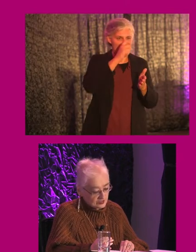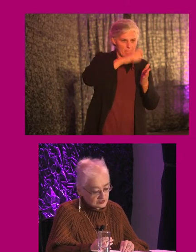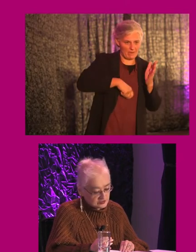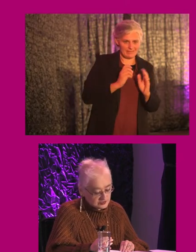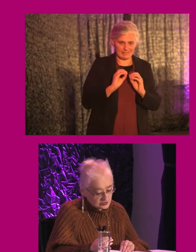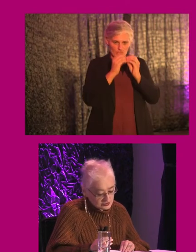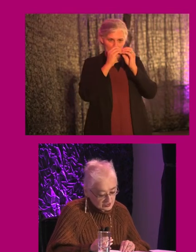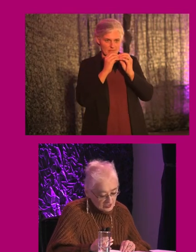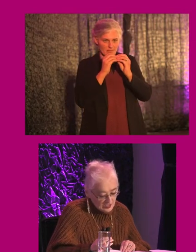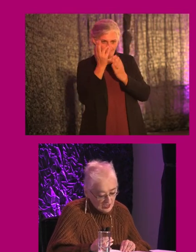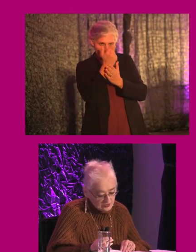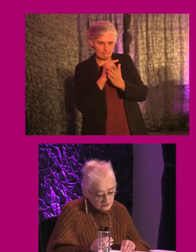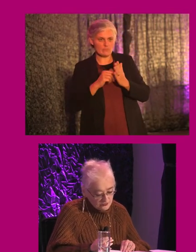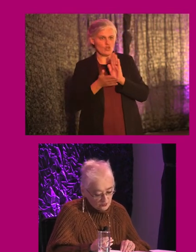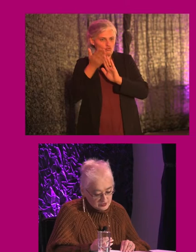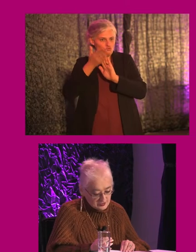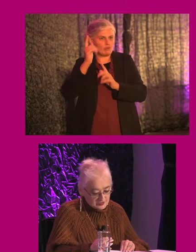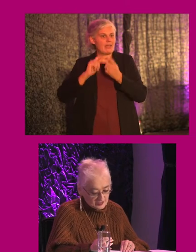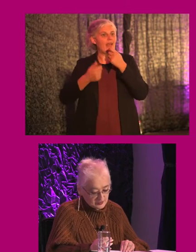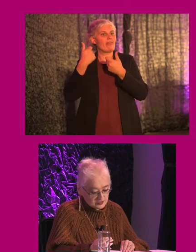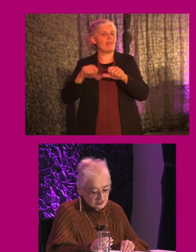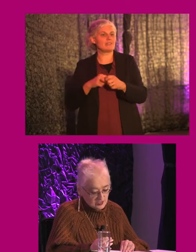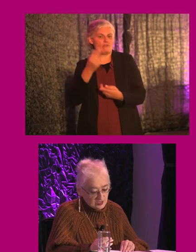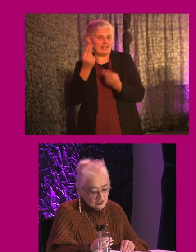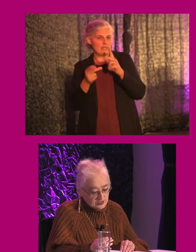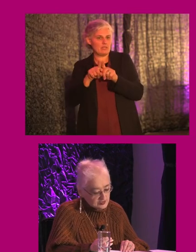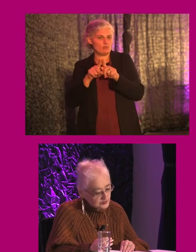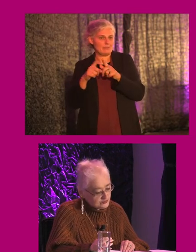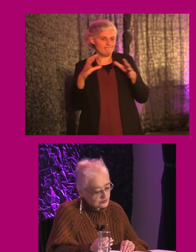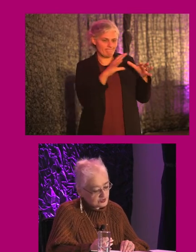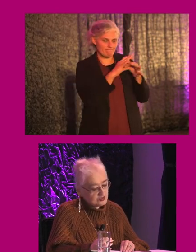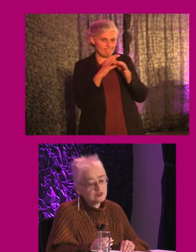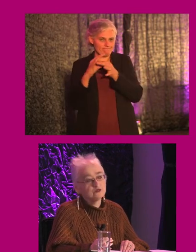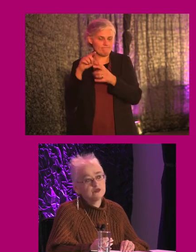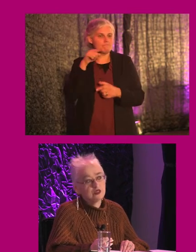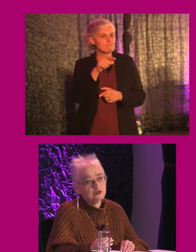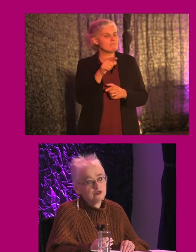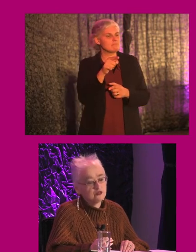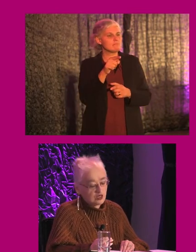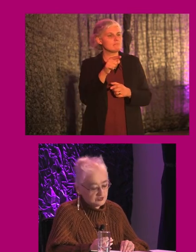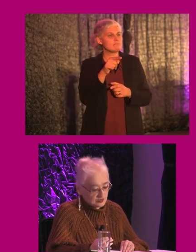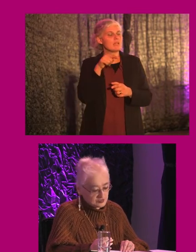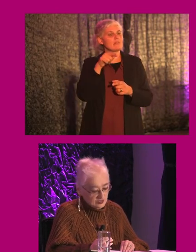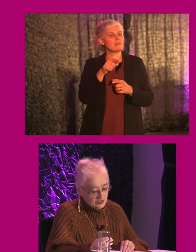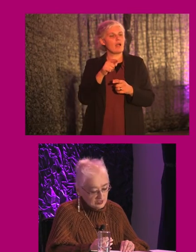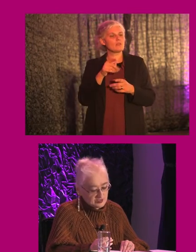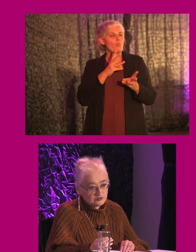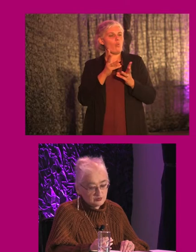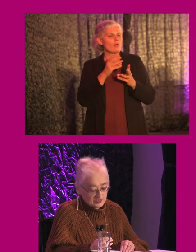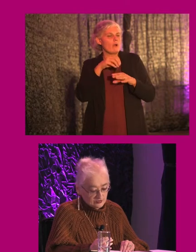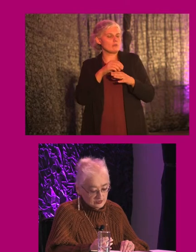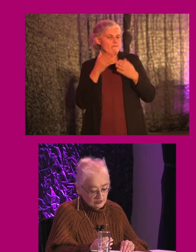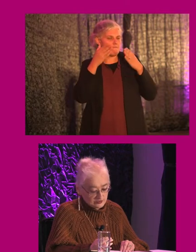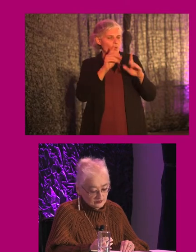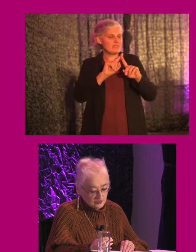design, construction, and conformity assessment. This way of working is not, it was not a new concept in South